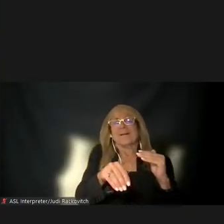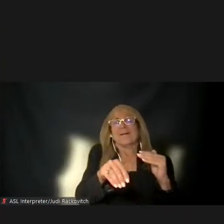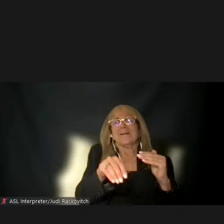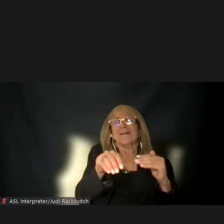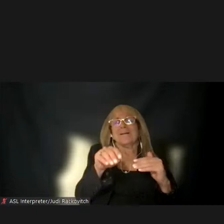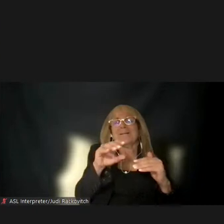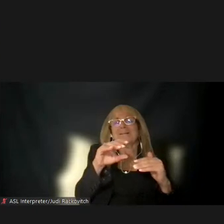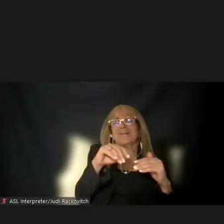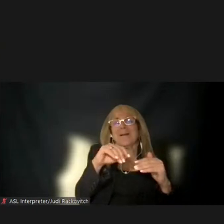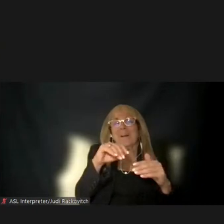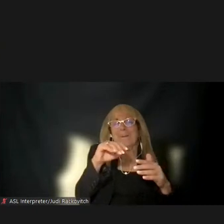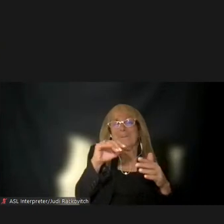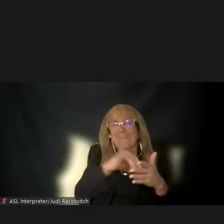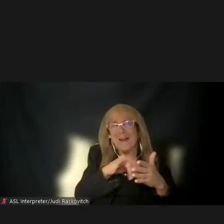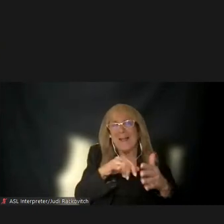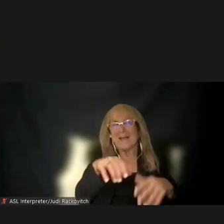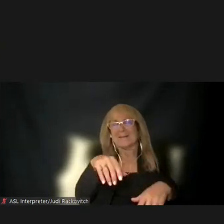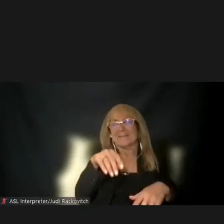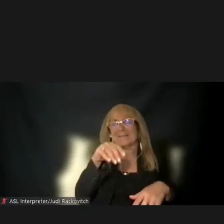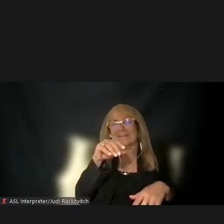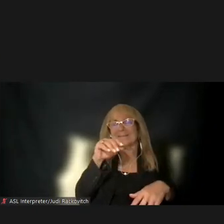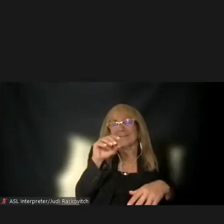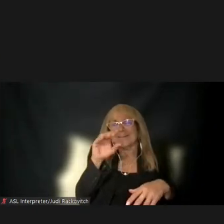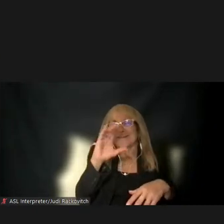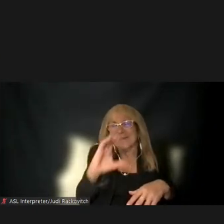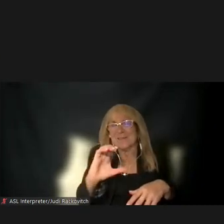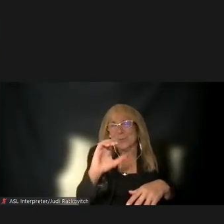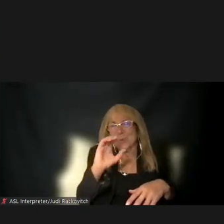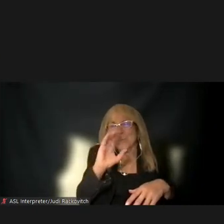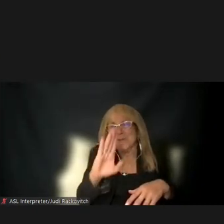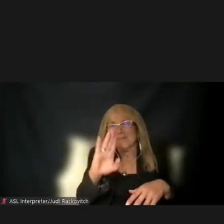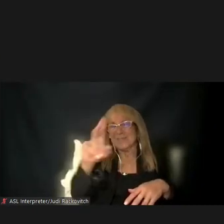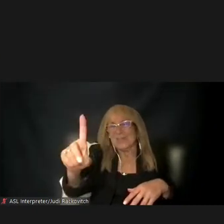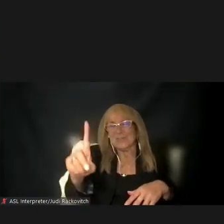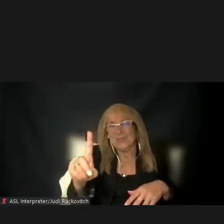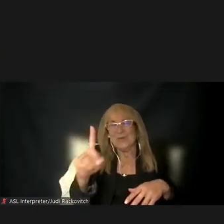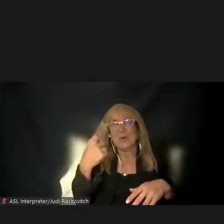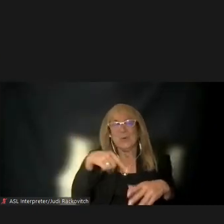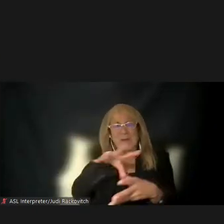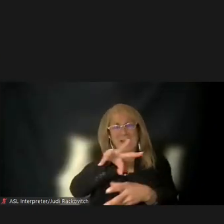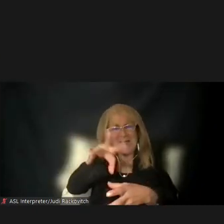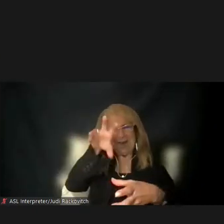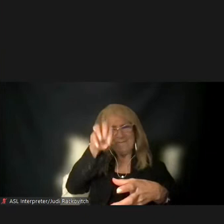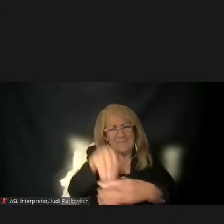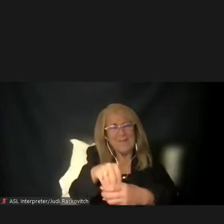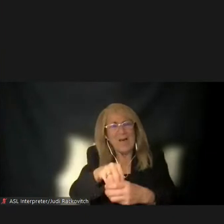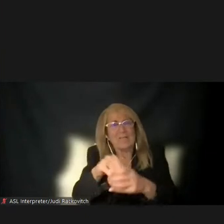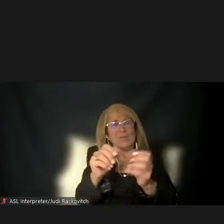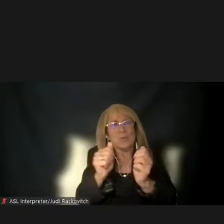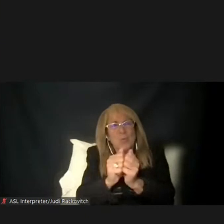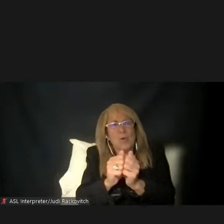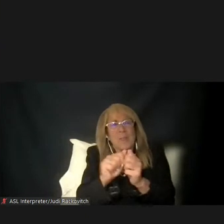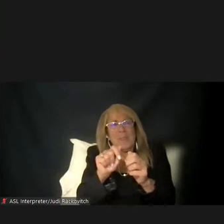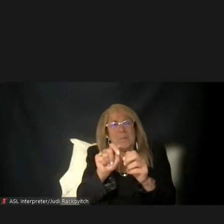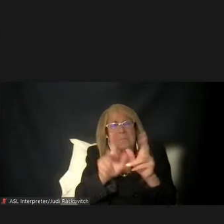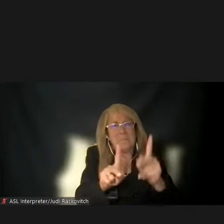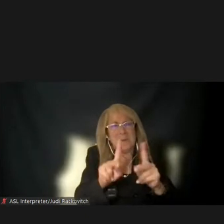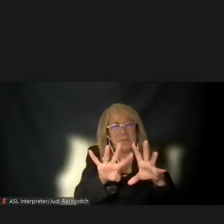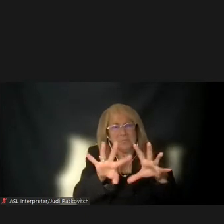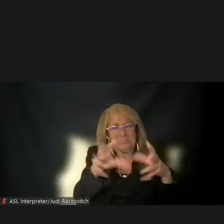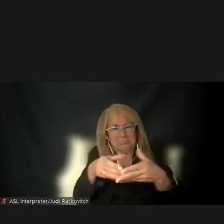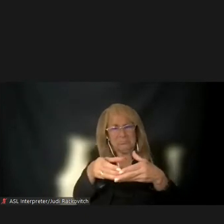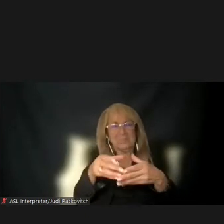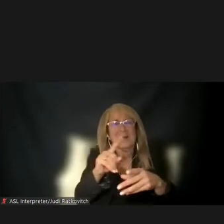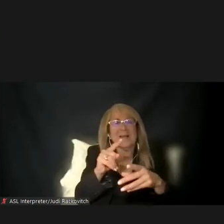We will continue to refine our data and assessment as we engage with members of environmental justice communities. In addition to the